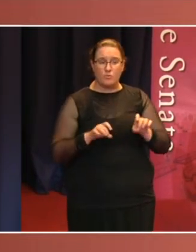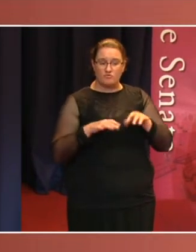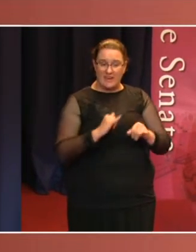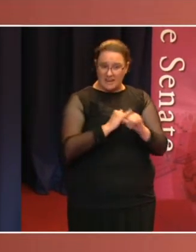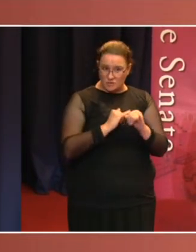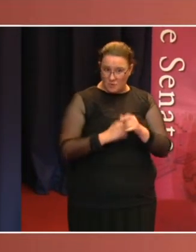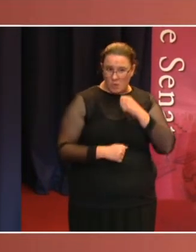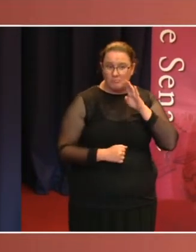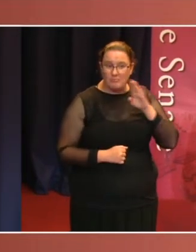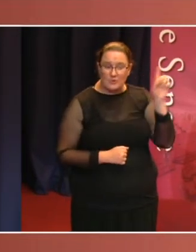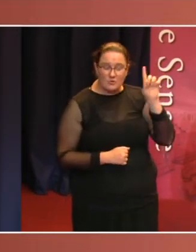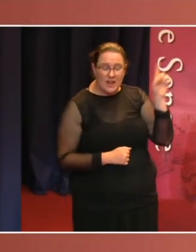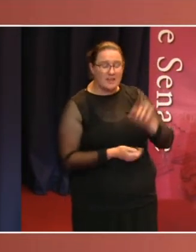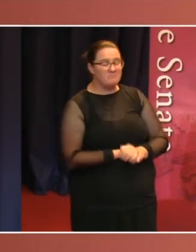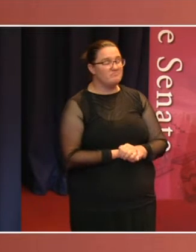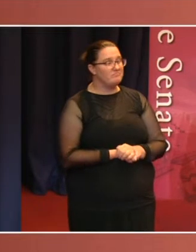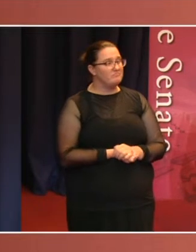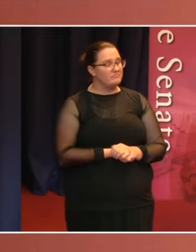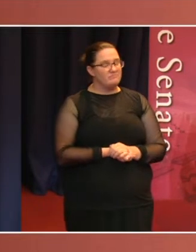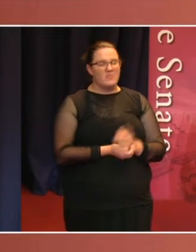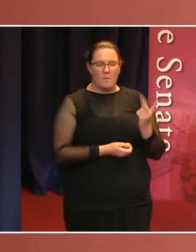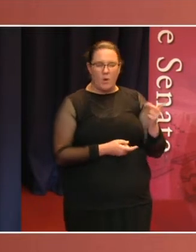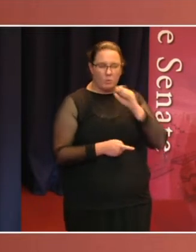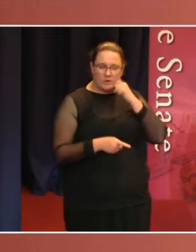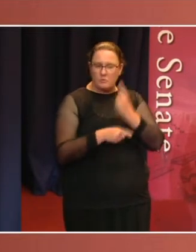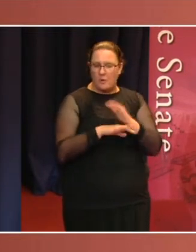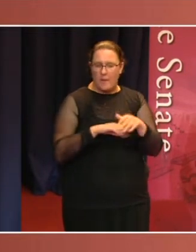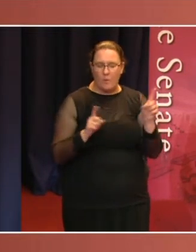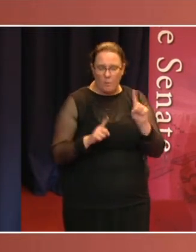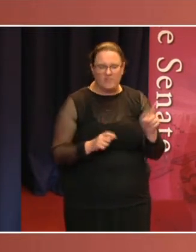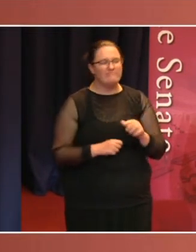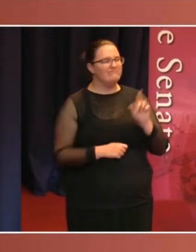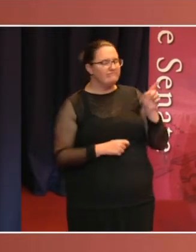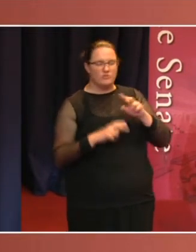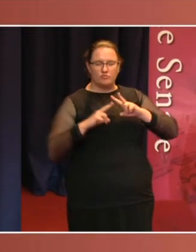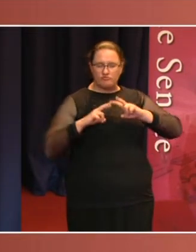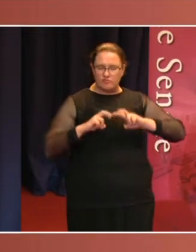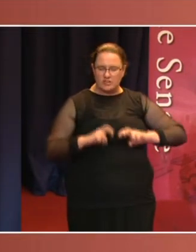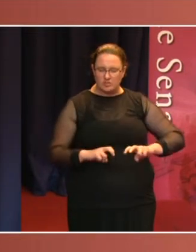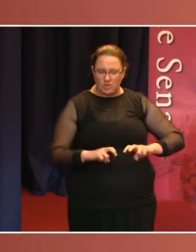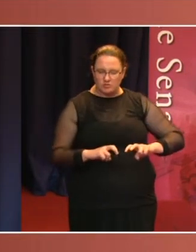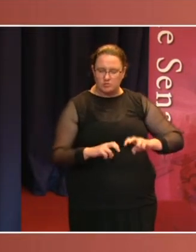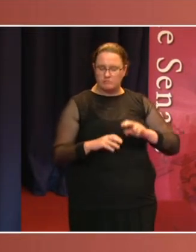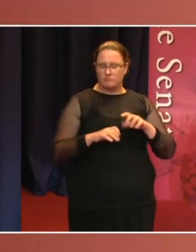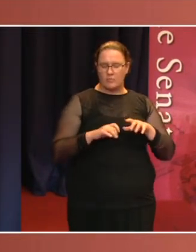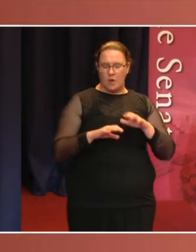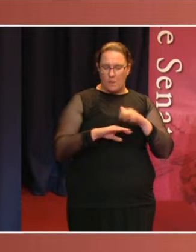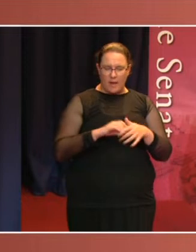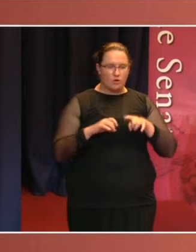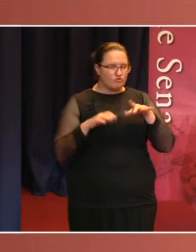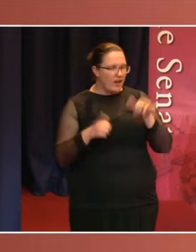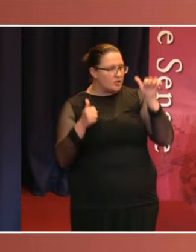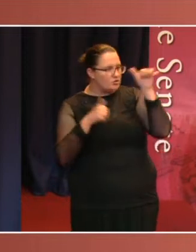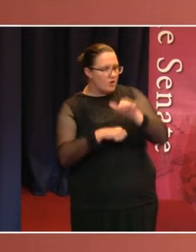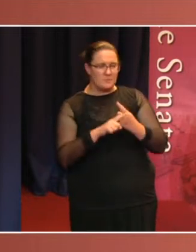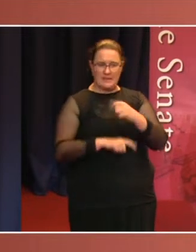Mr. Oakquist and Mr. Brown will share the findings of their recent research study into Australians' knowledge of and attitudes